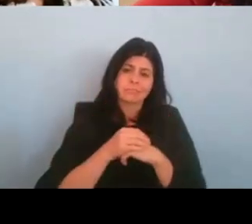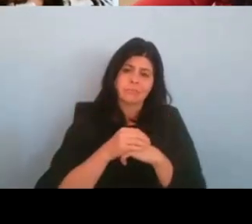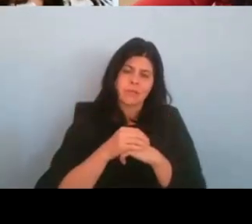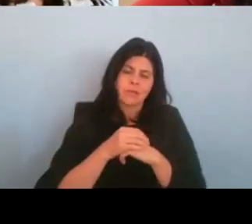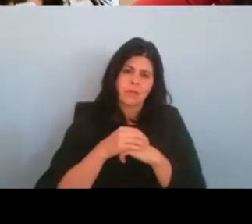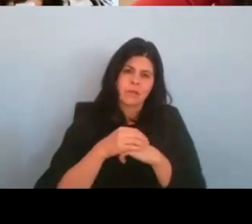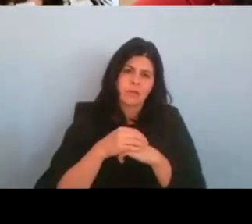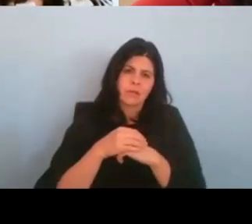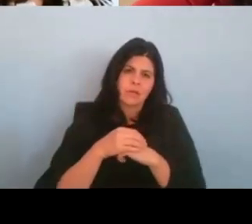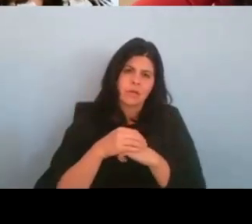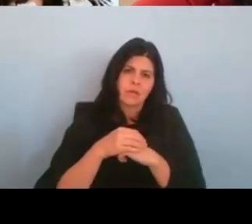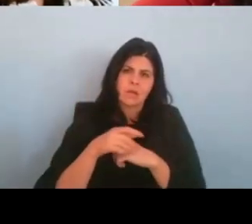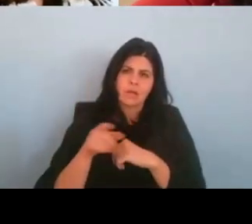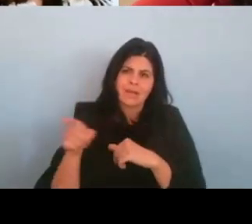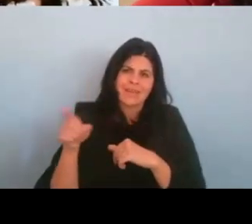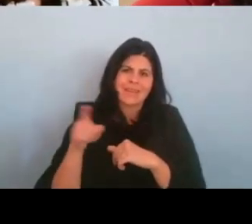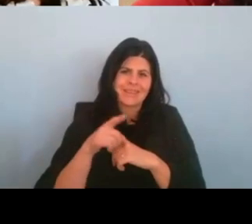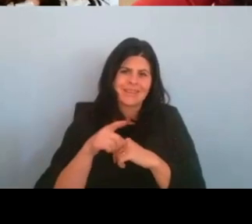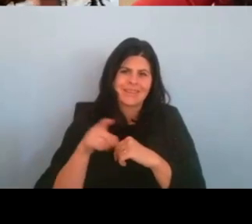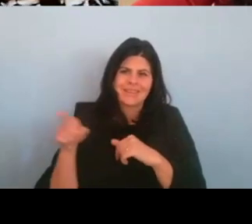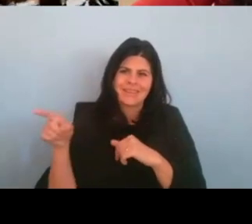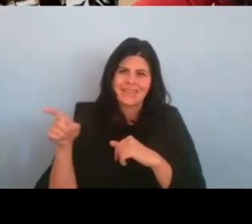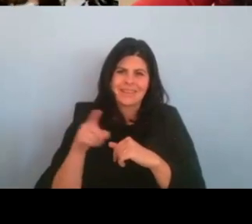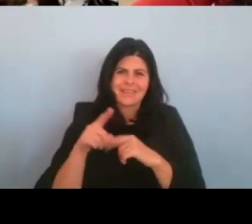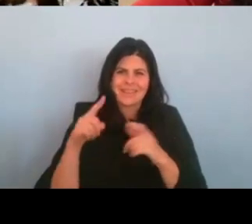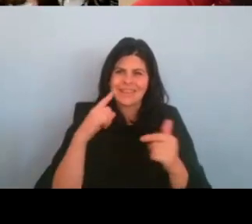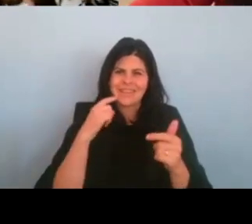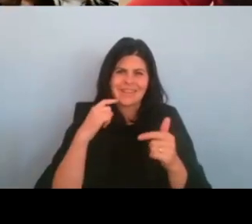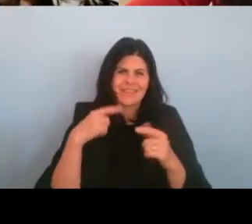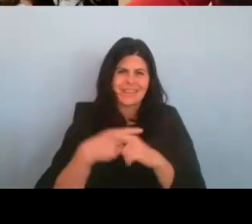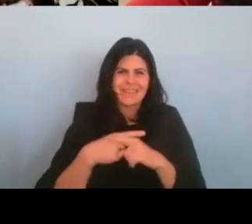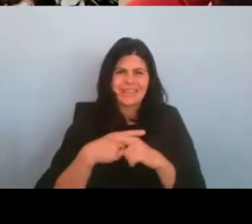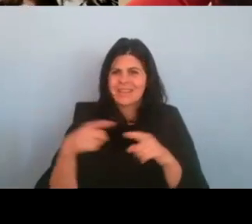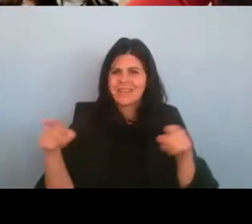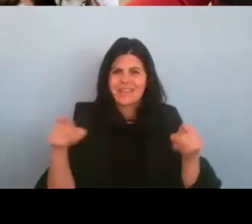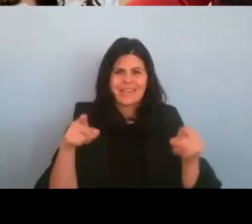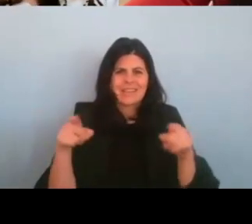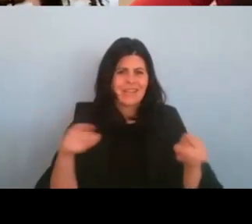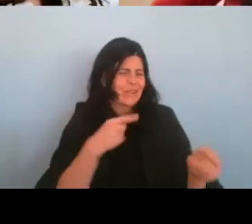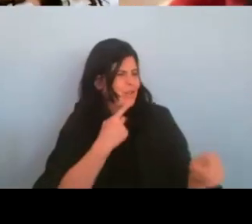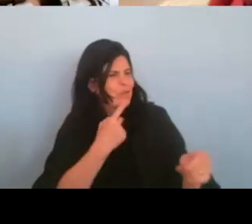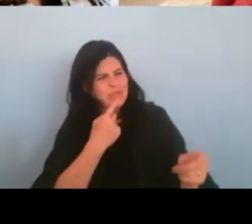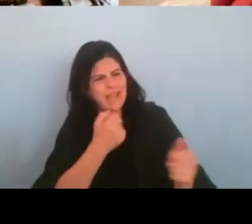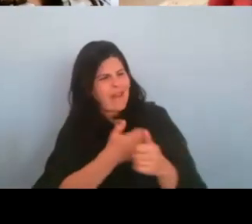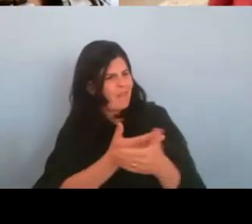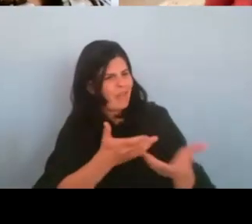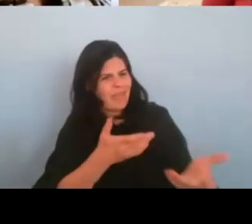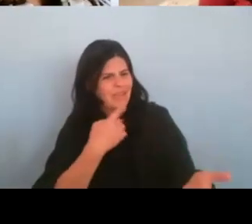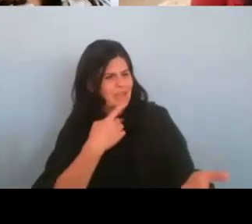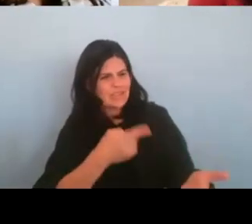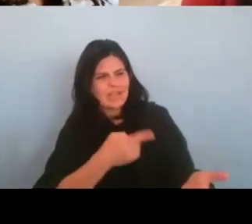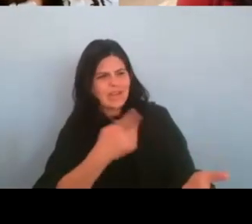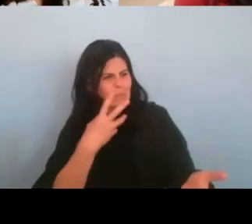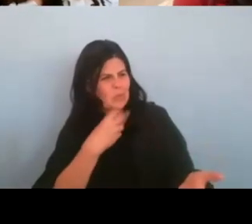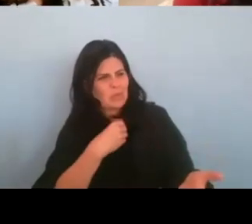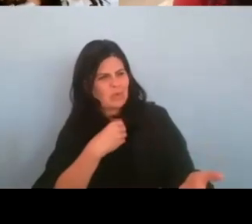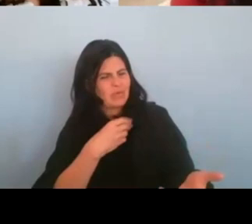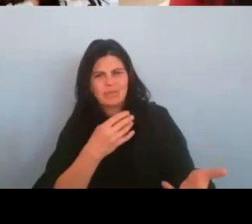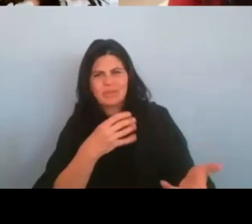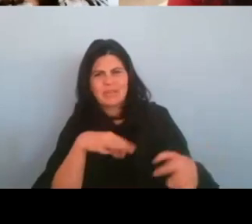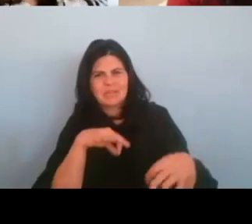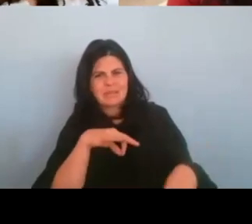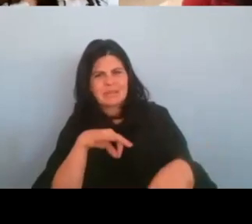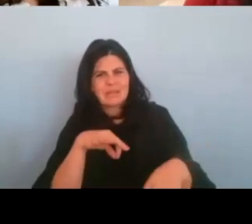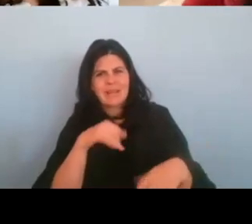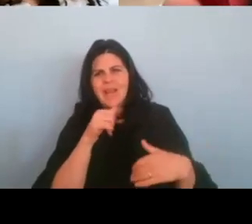Thank you. Thank you. You, you said it all. She, she did such a beautiful job. I'm not sure